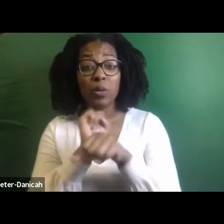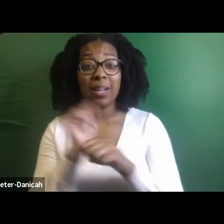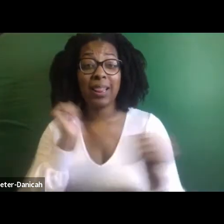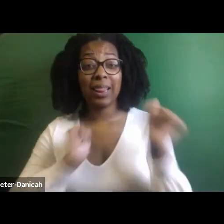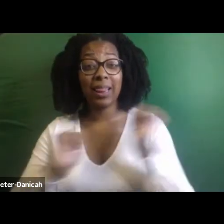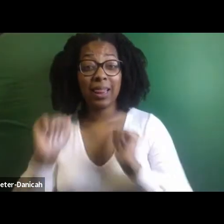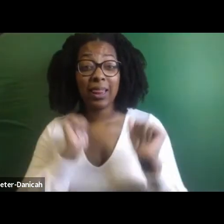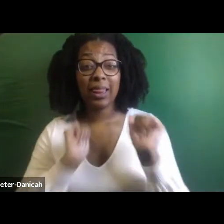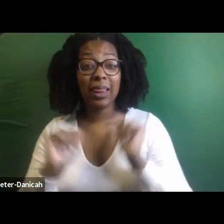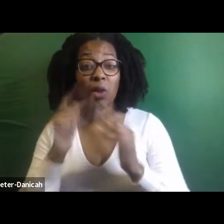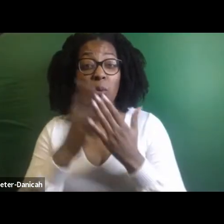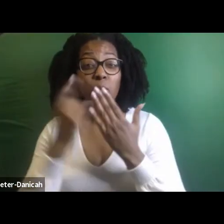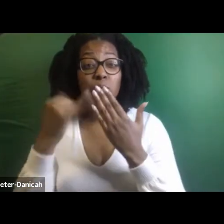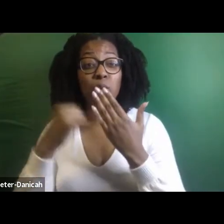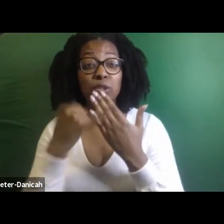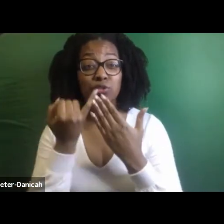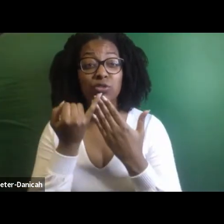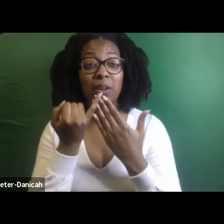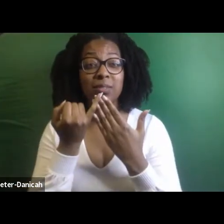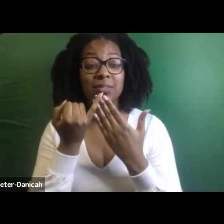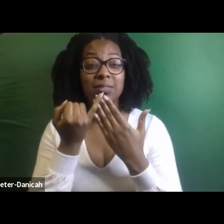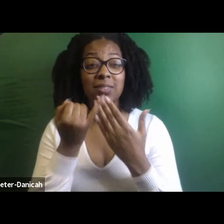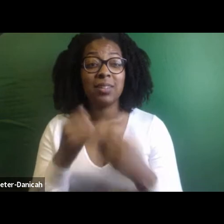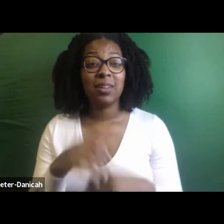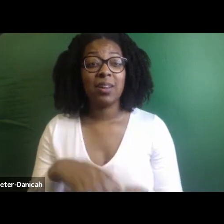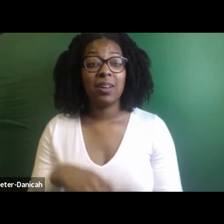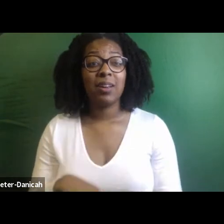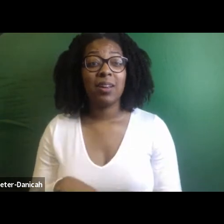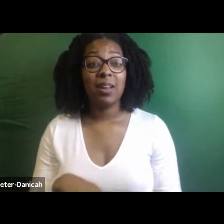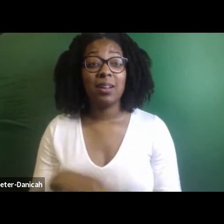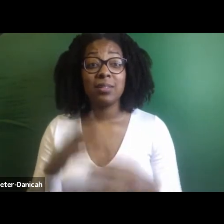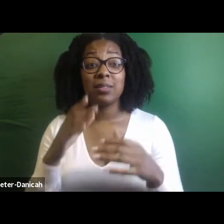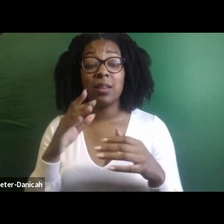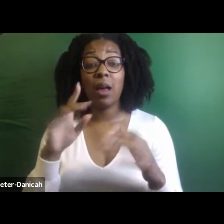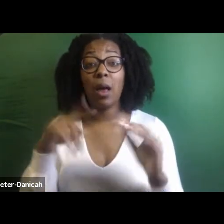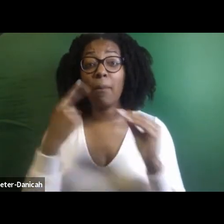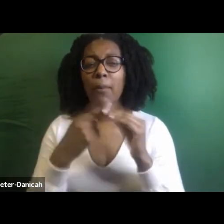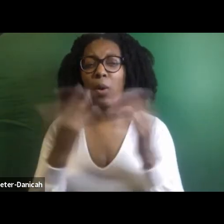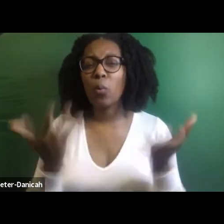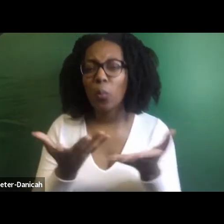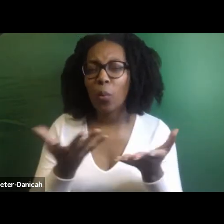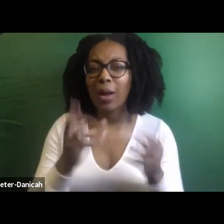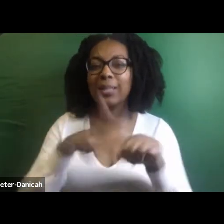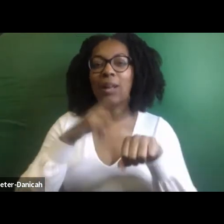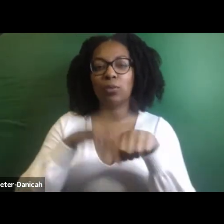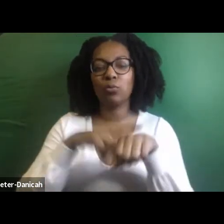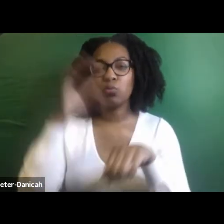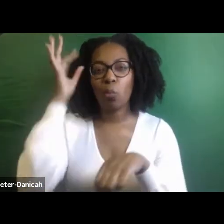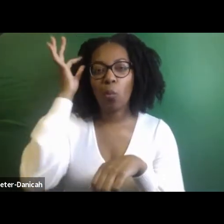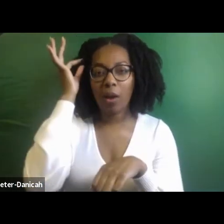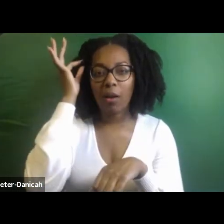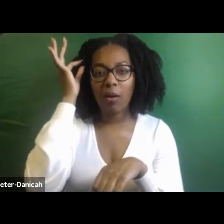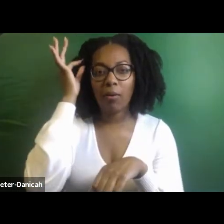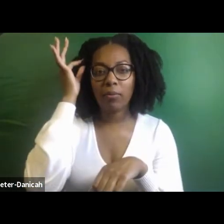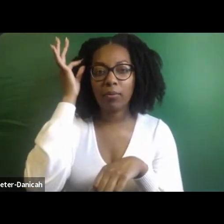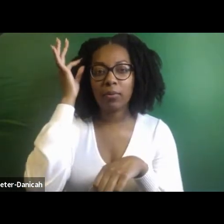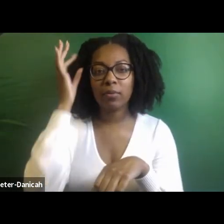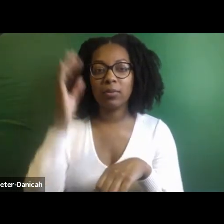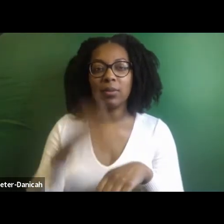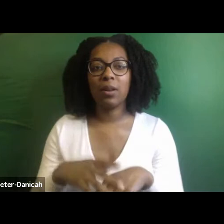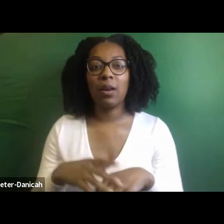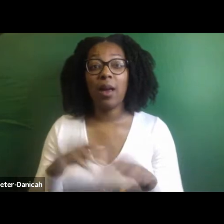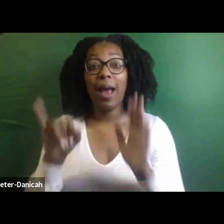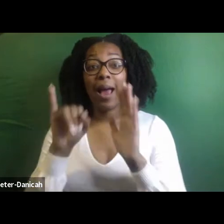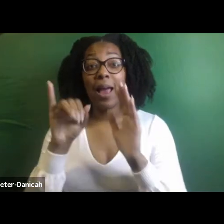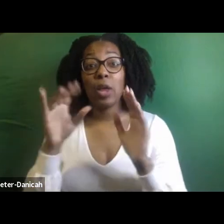director Jean-Francois Auguste. And, uh, it's all about our hair, natural hair, and also tied into it is identity